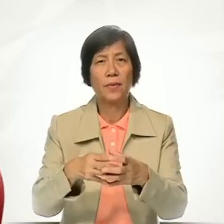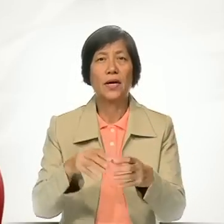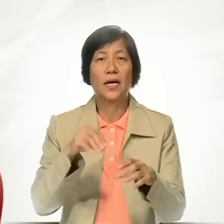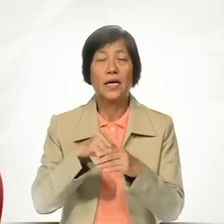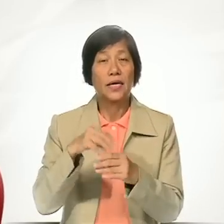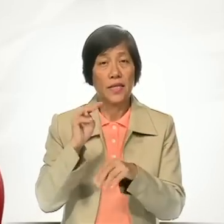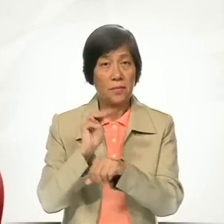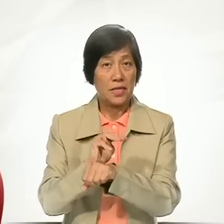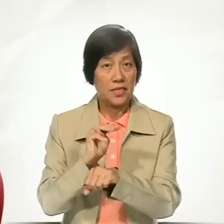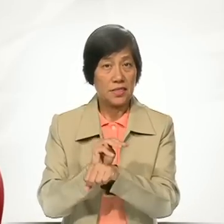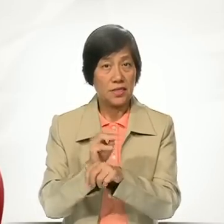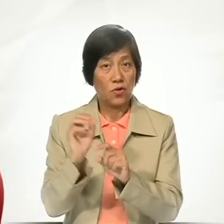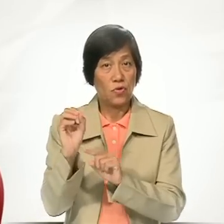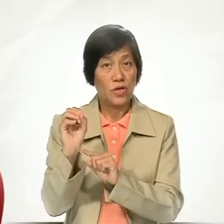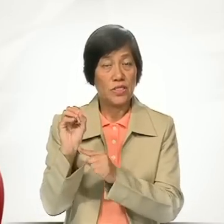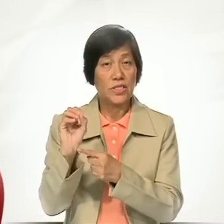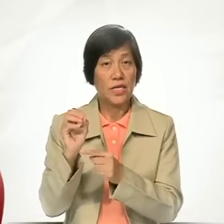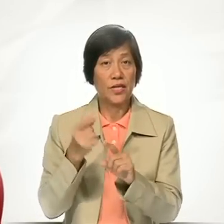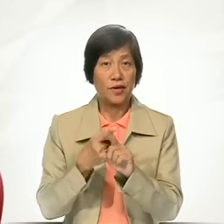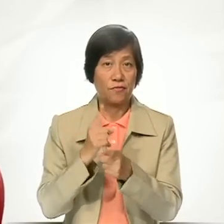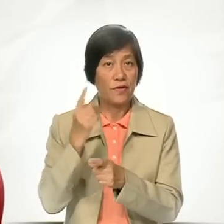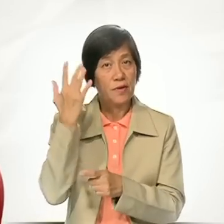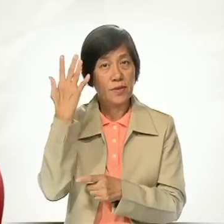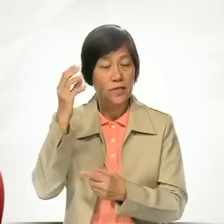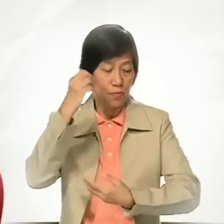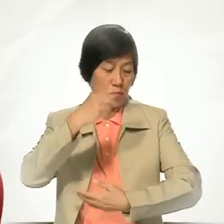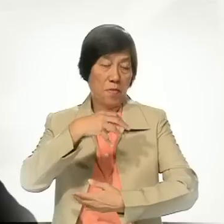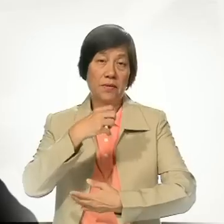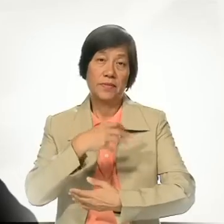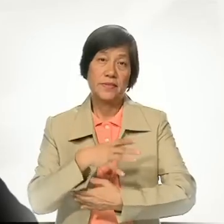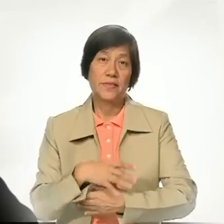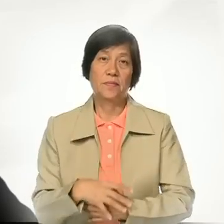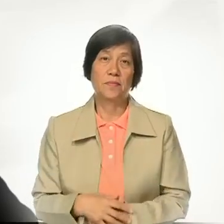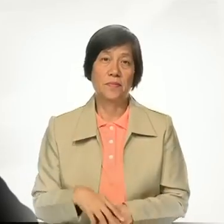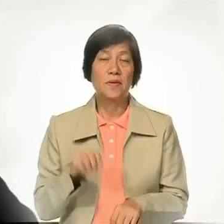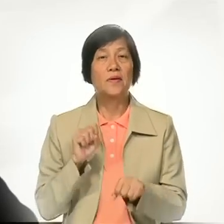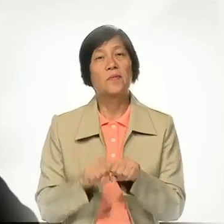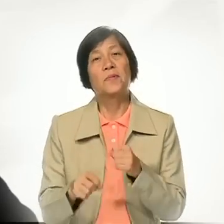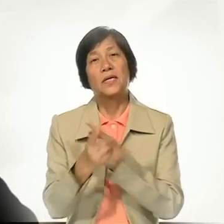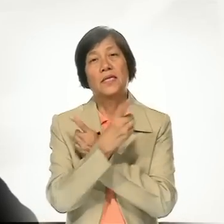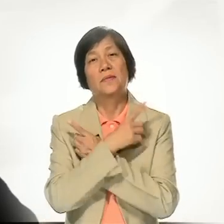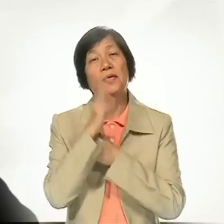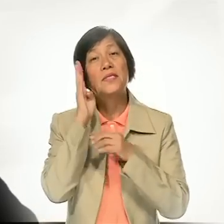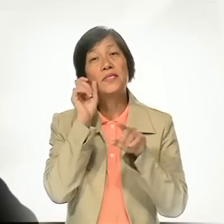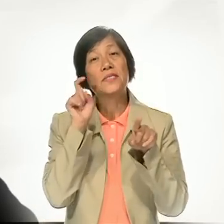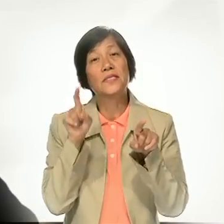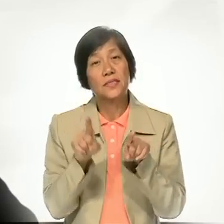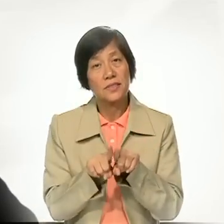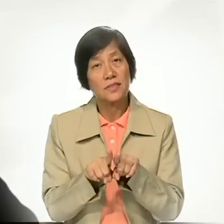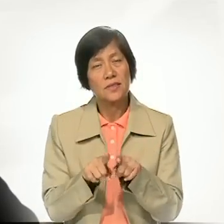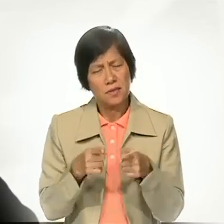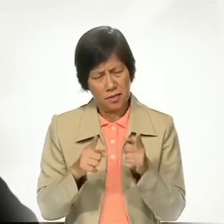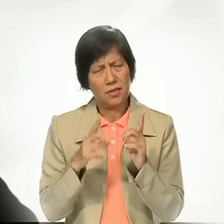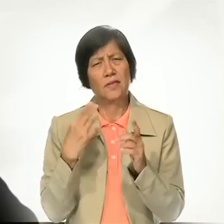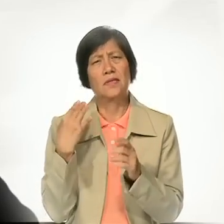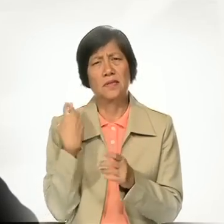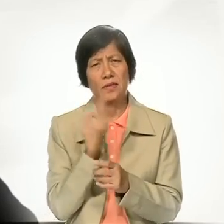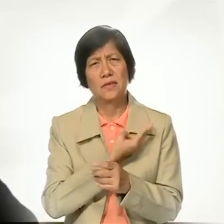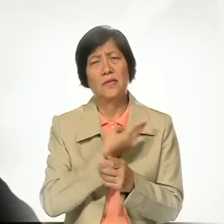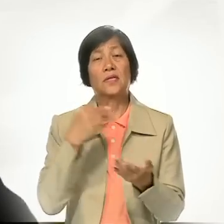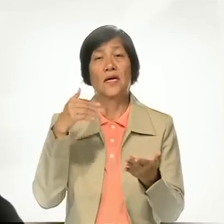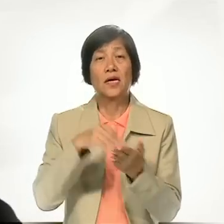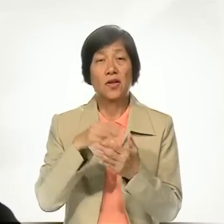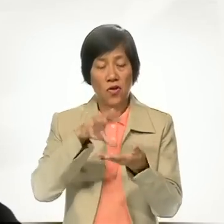ministry, originating from his baptism. So, my dear brothers and sisters, let us again learn